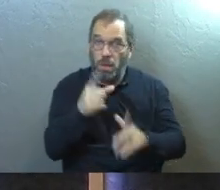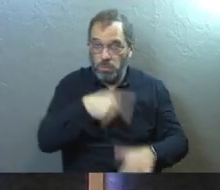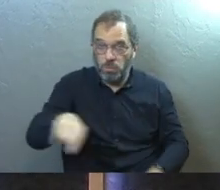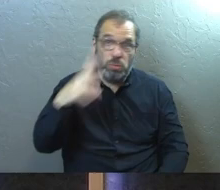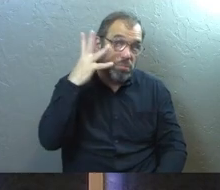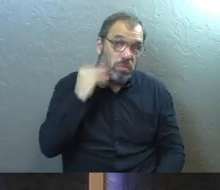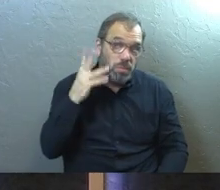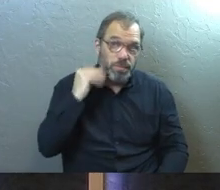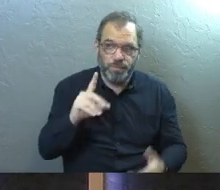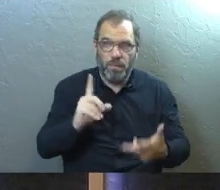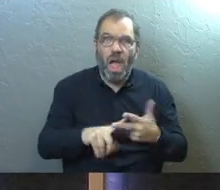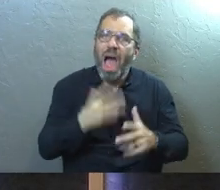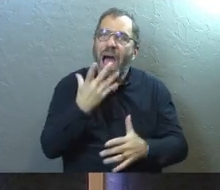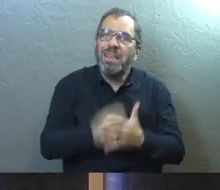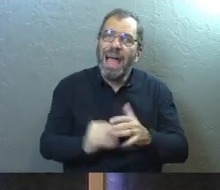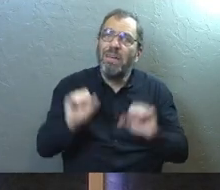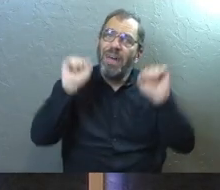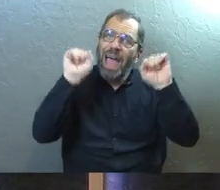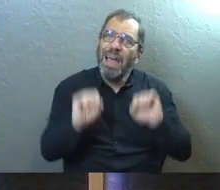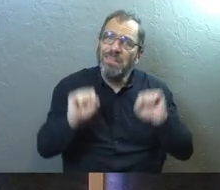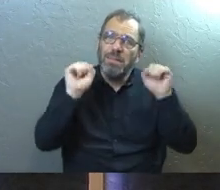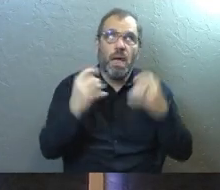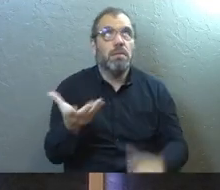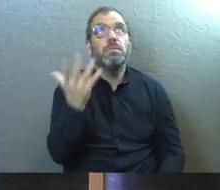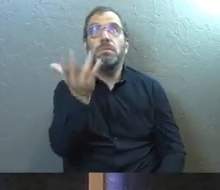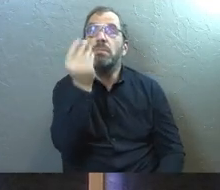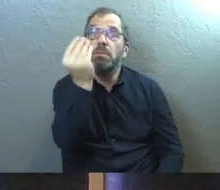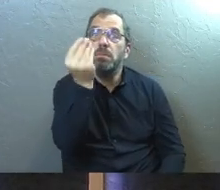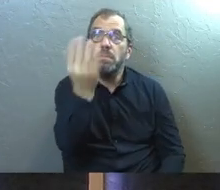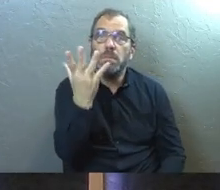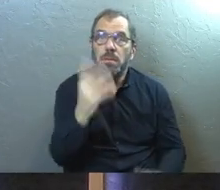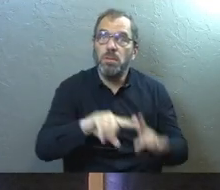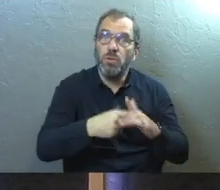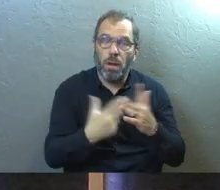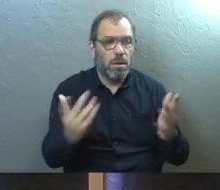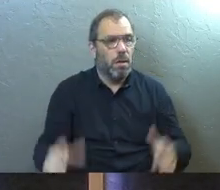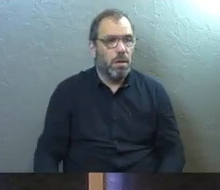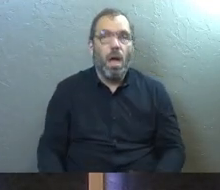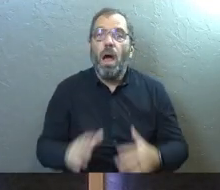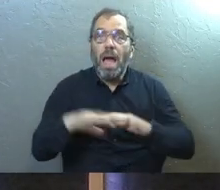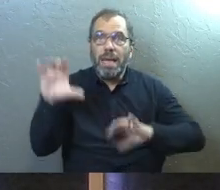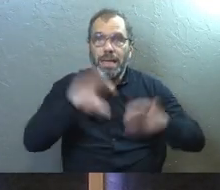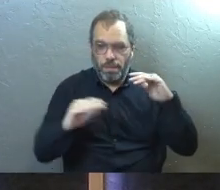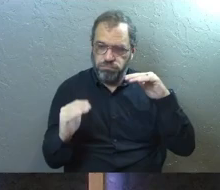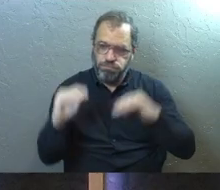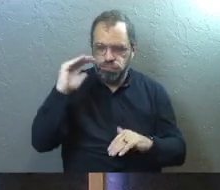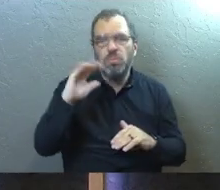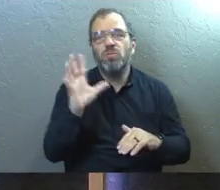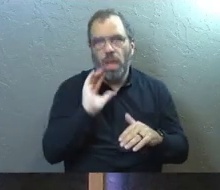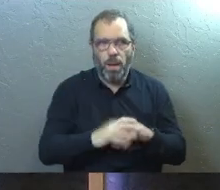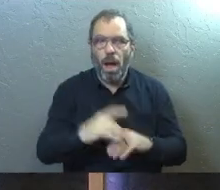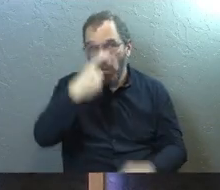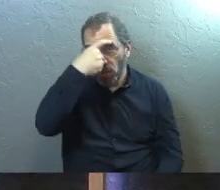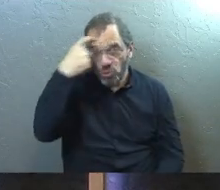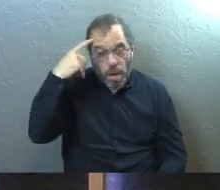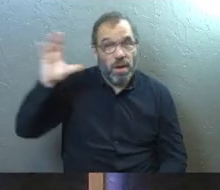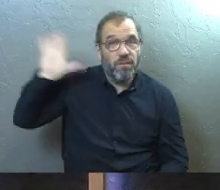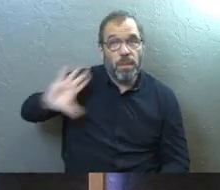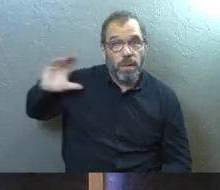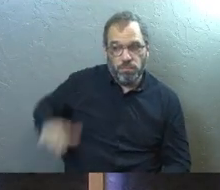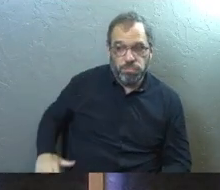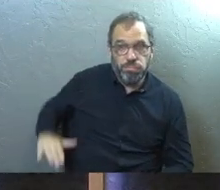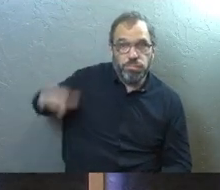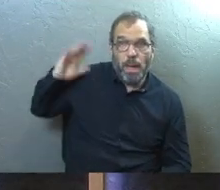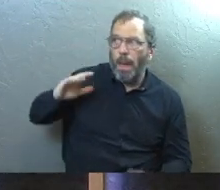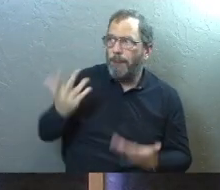some of you guys are dealing with. Lack of exercise for heaven's sake can feed into it. Chemical imbalances. We've talked about trauma from your past